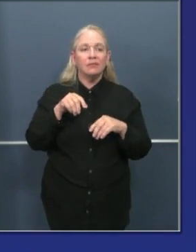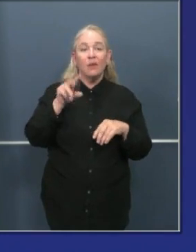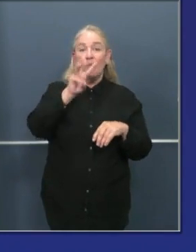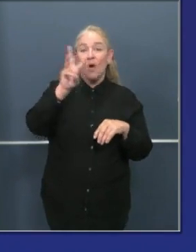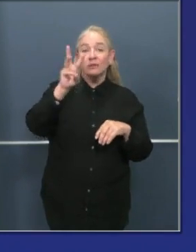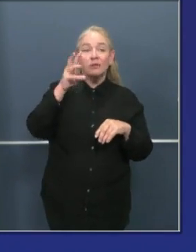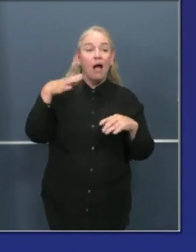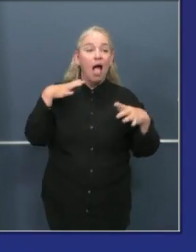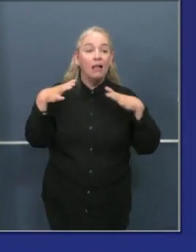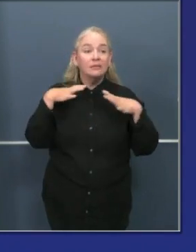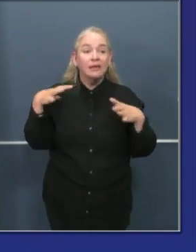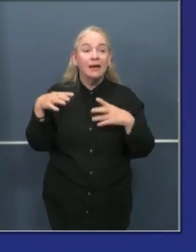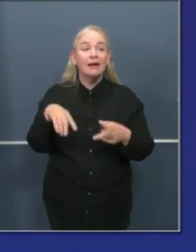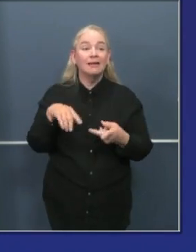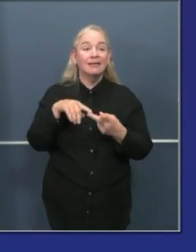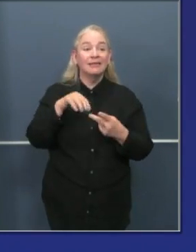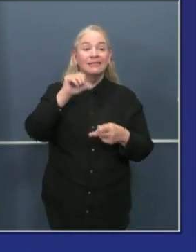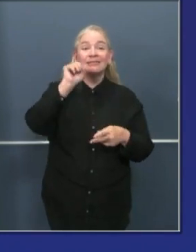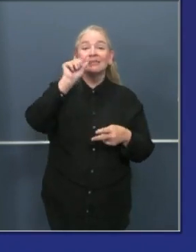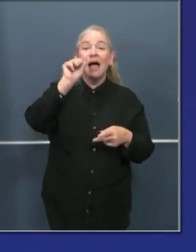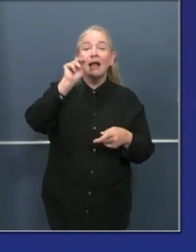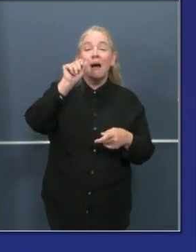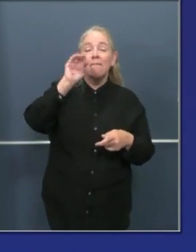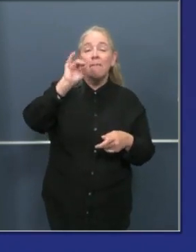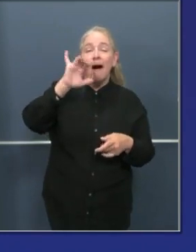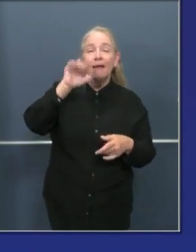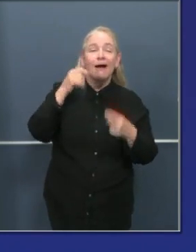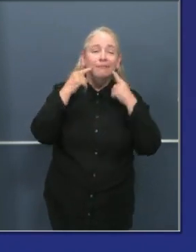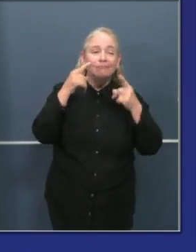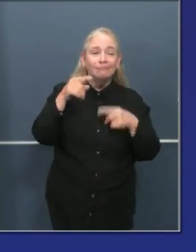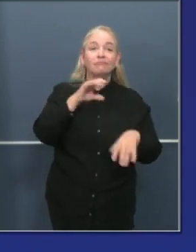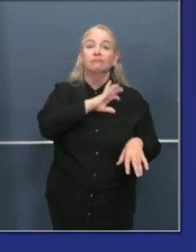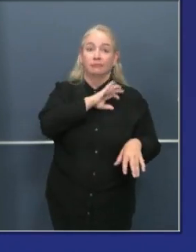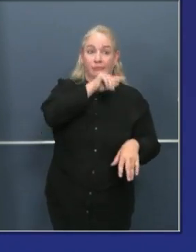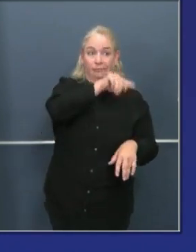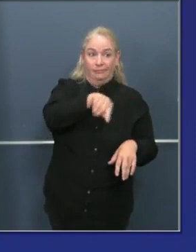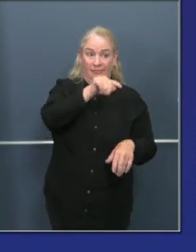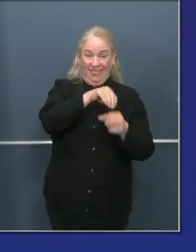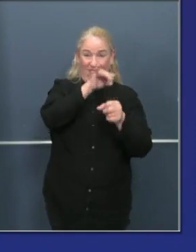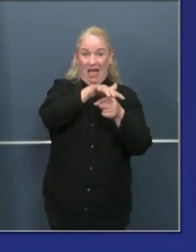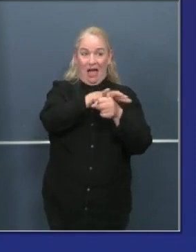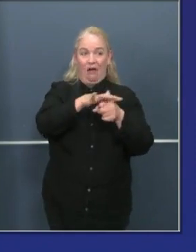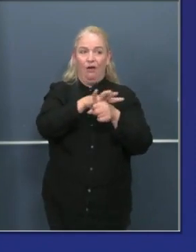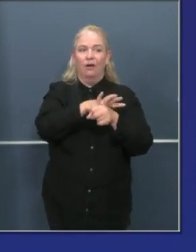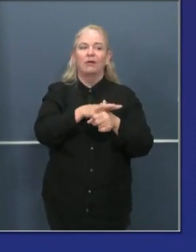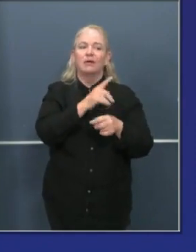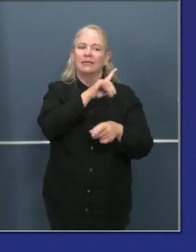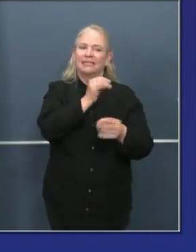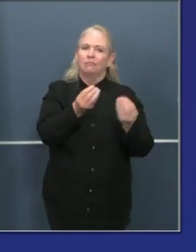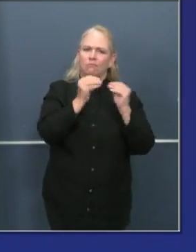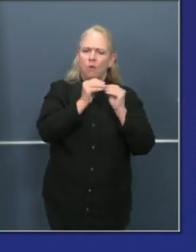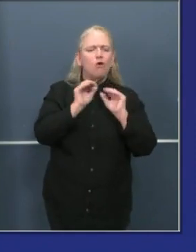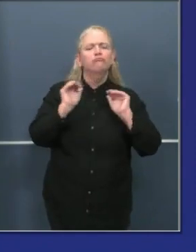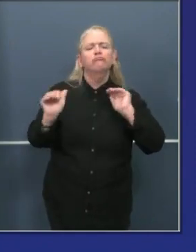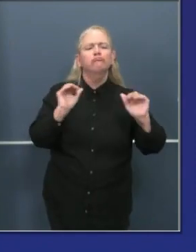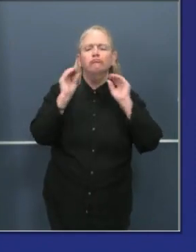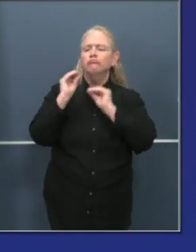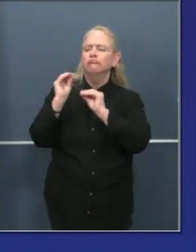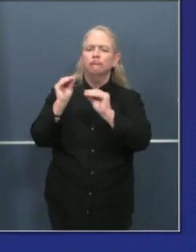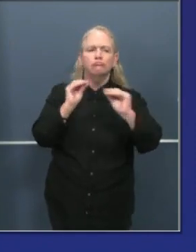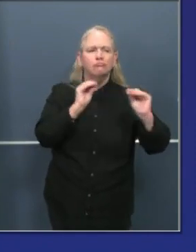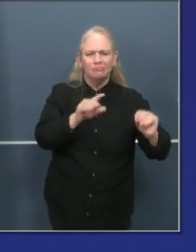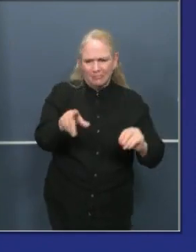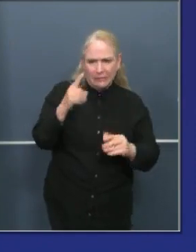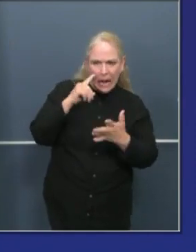notably, we're stepping up their enforcement using local law enforcement to either educate but also to